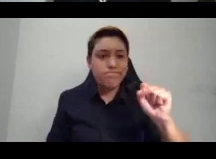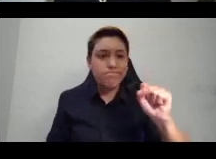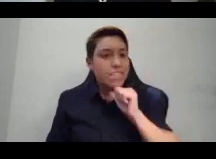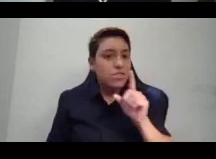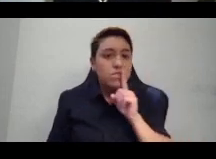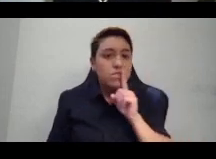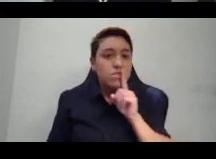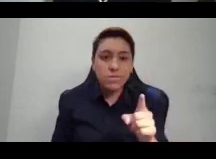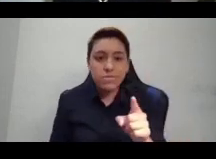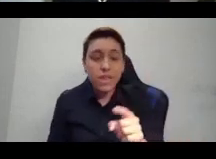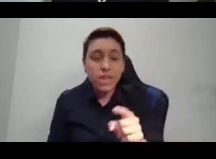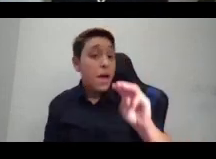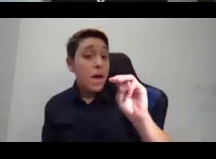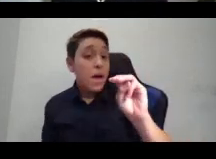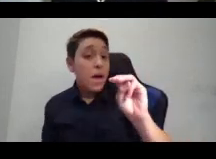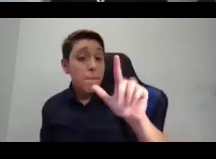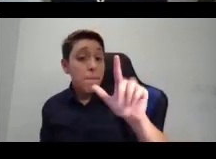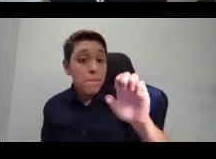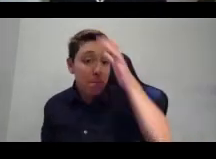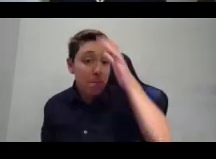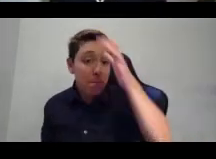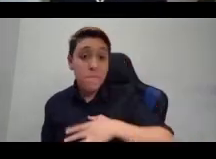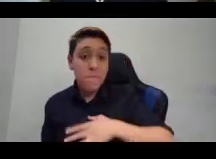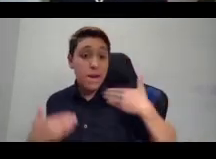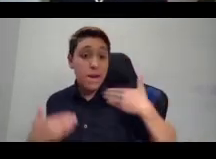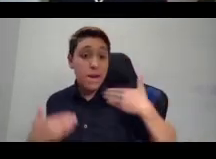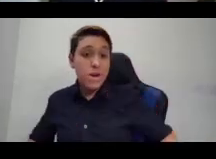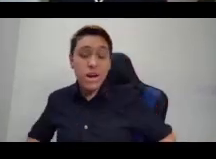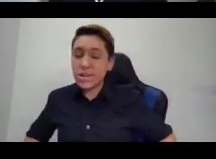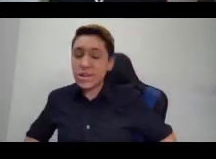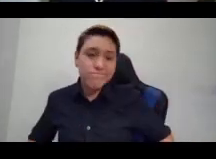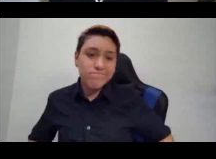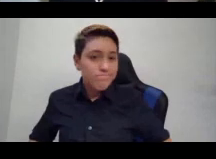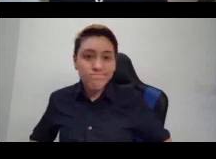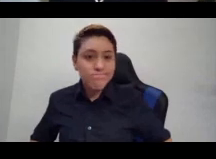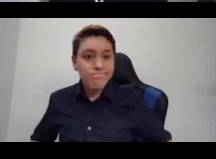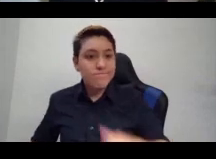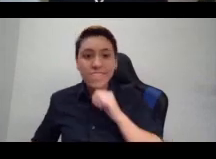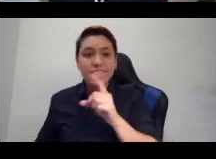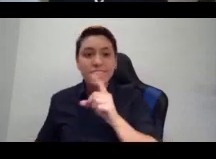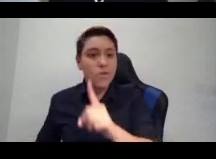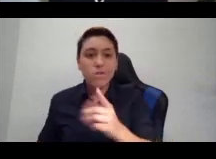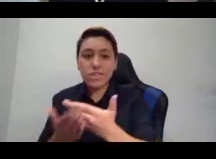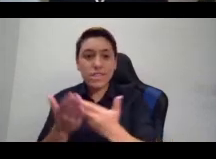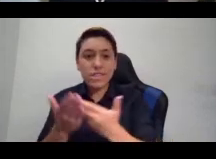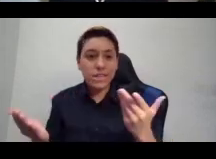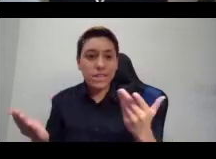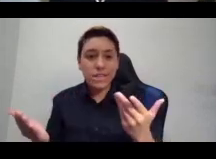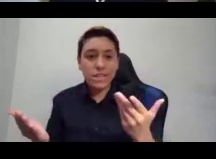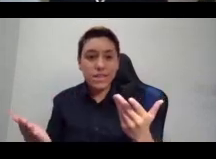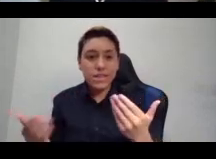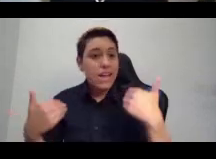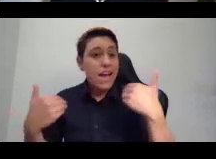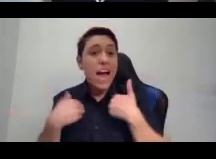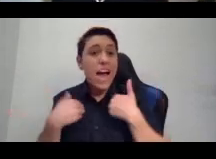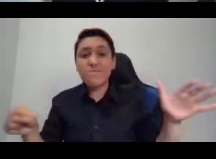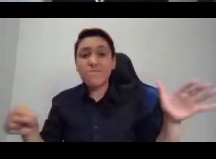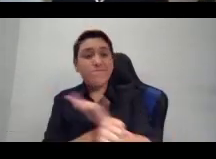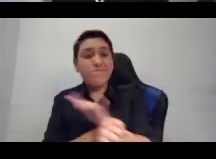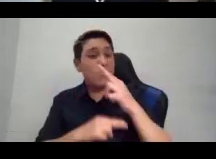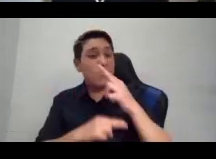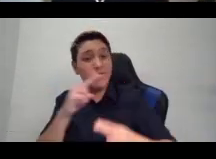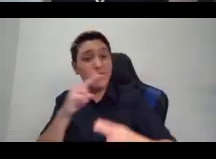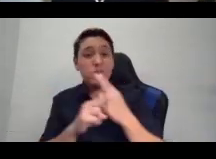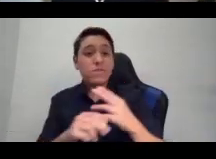In fact, there is an entire universe of different embodiments and body shapes and decisions